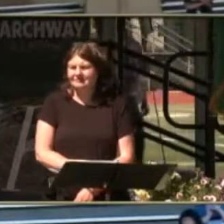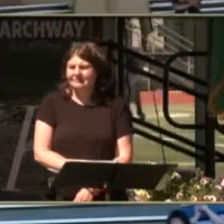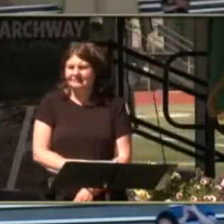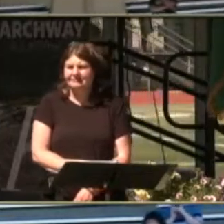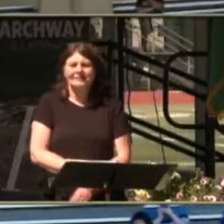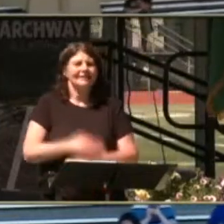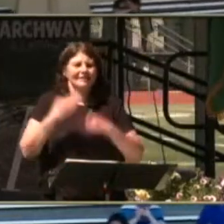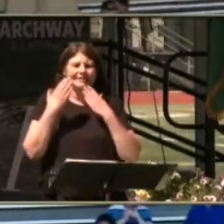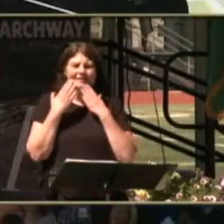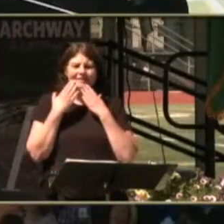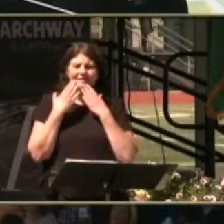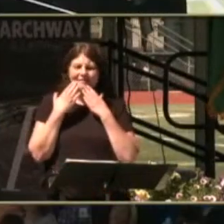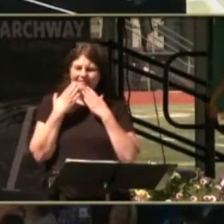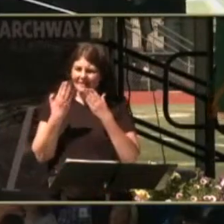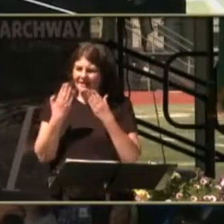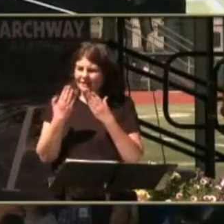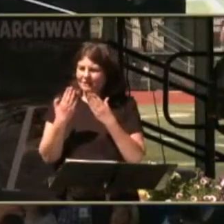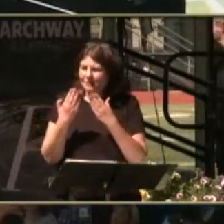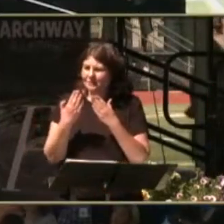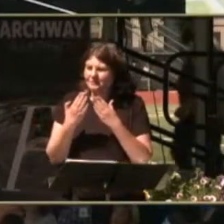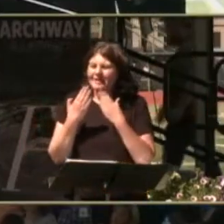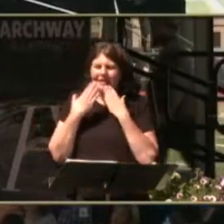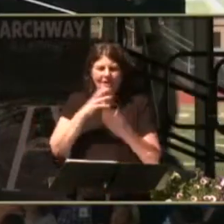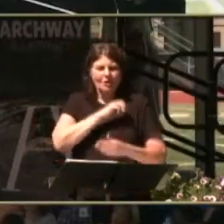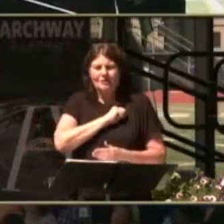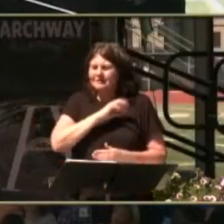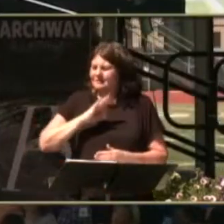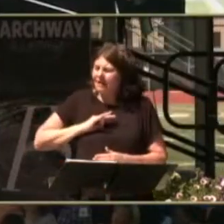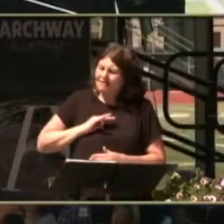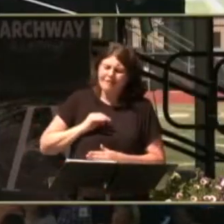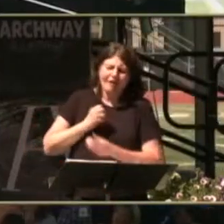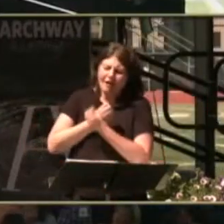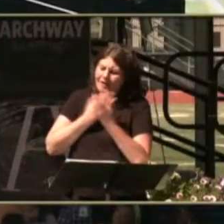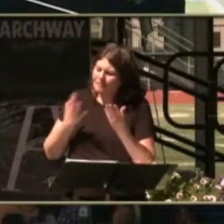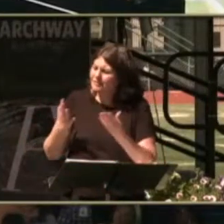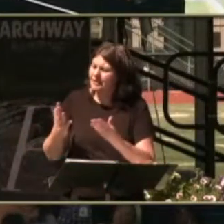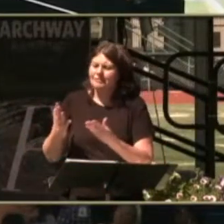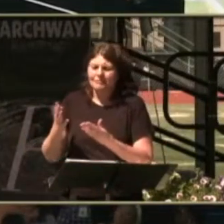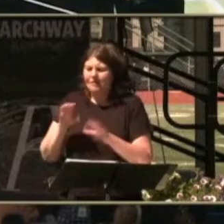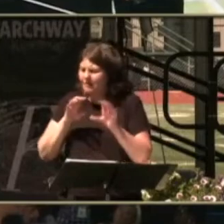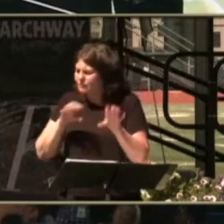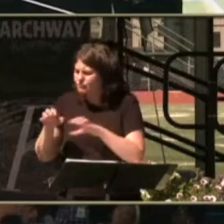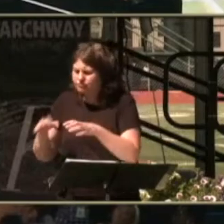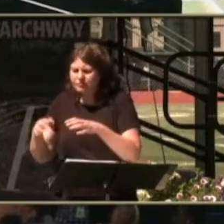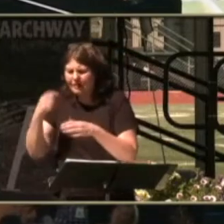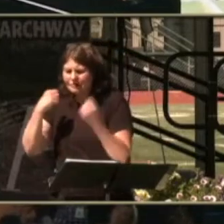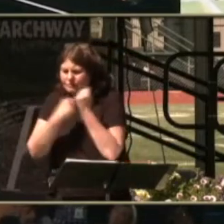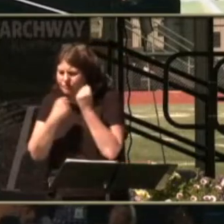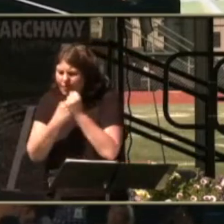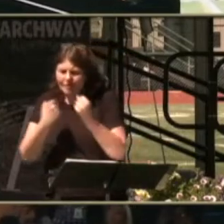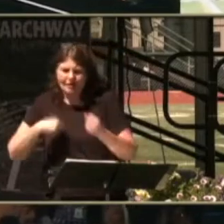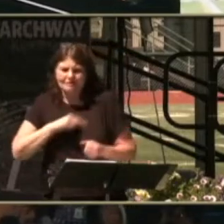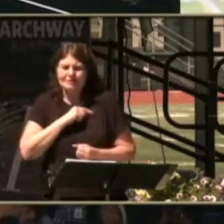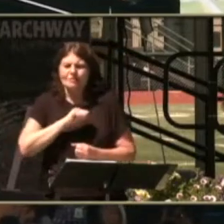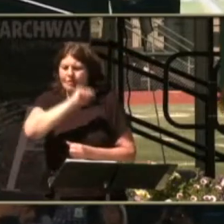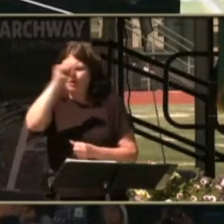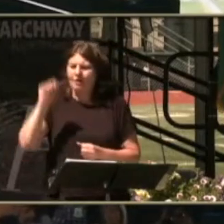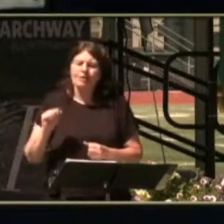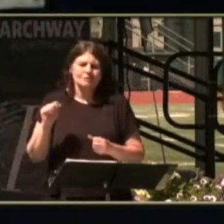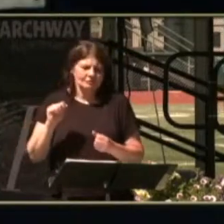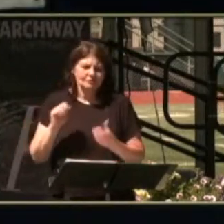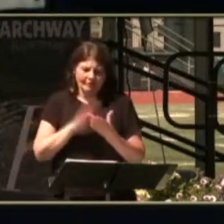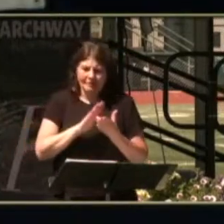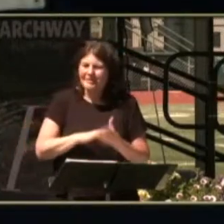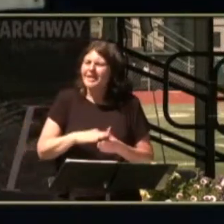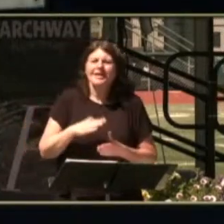Thank you staff for everything Thank you staff for everything you have done to support us all at Archway Thank you families for all your